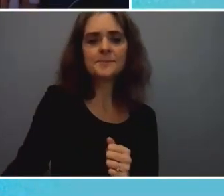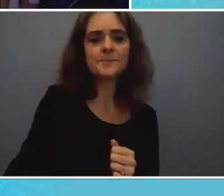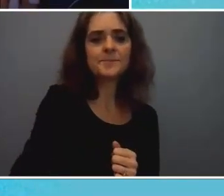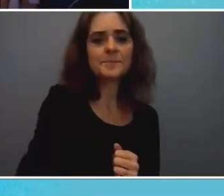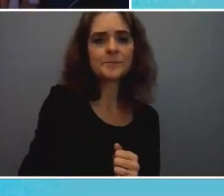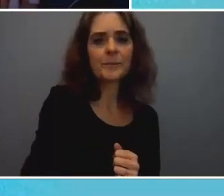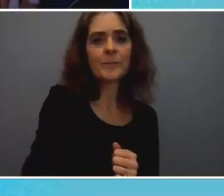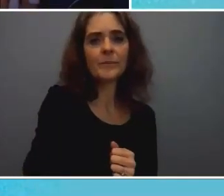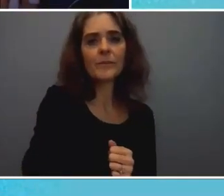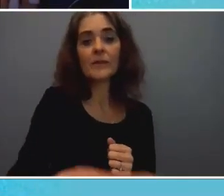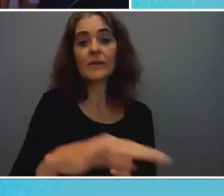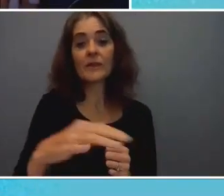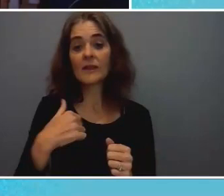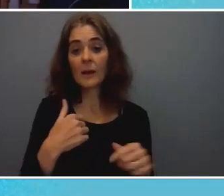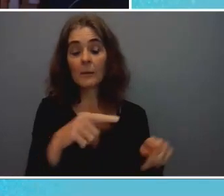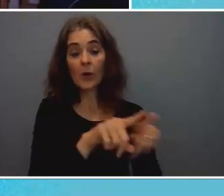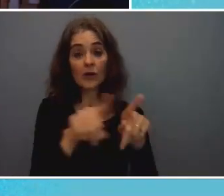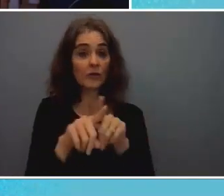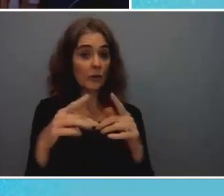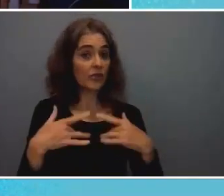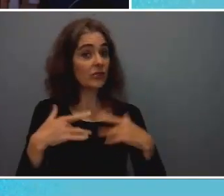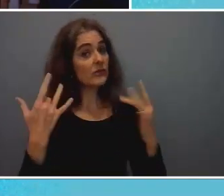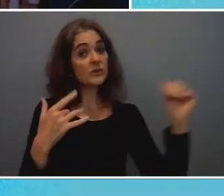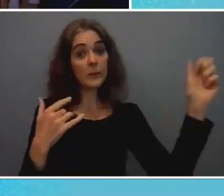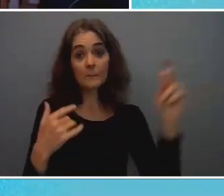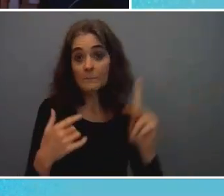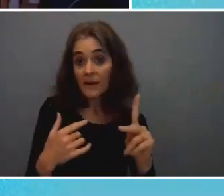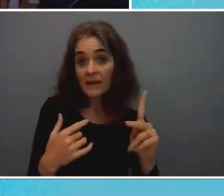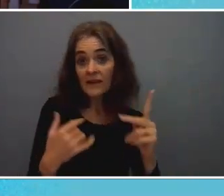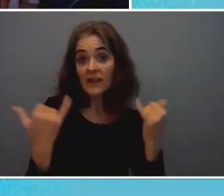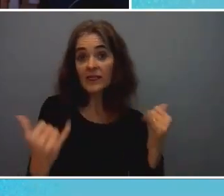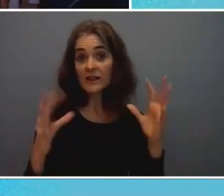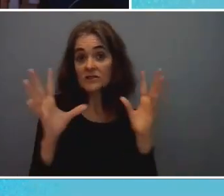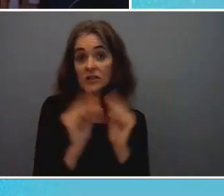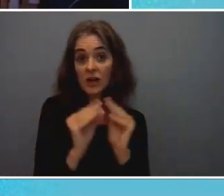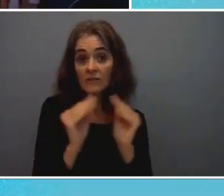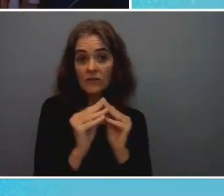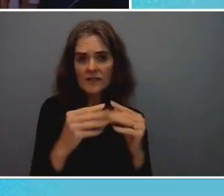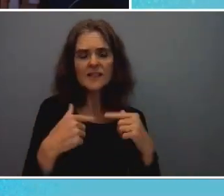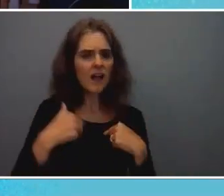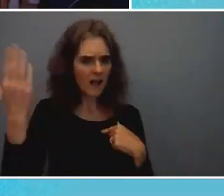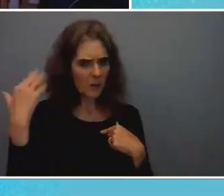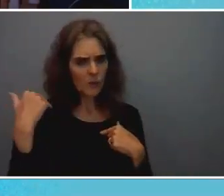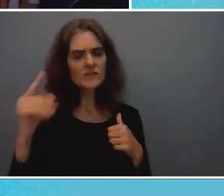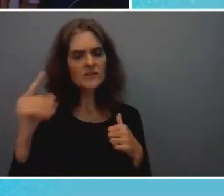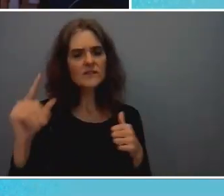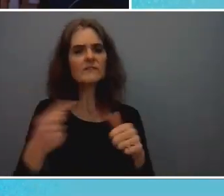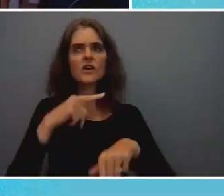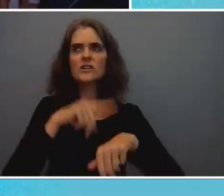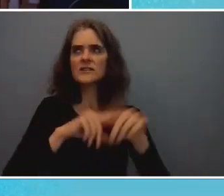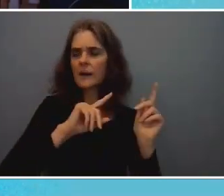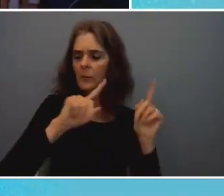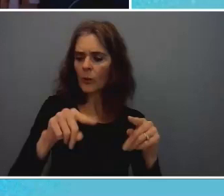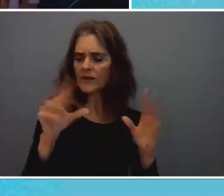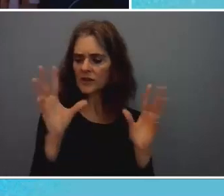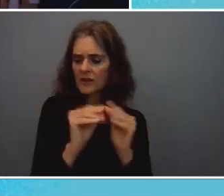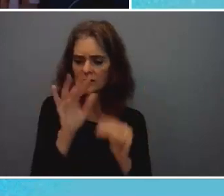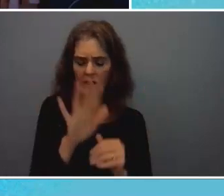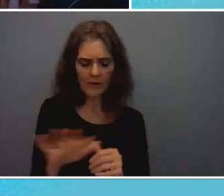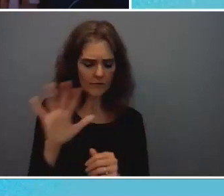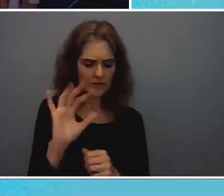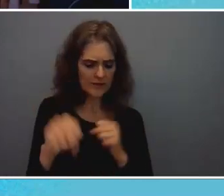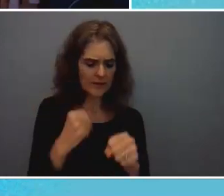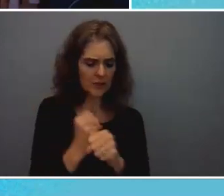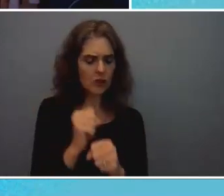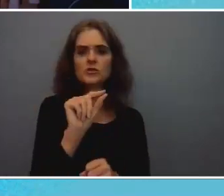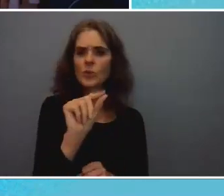just thrilled to be back at this conference i was first at this conference in 2010 i